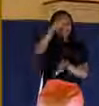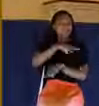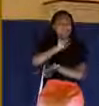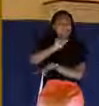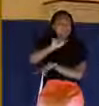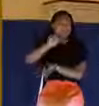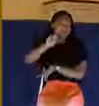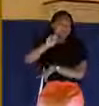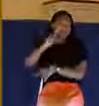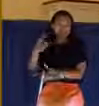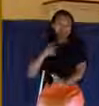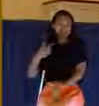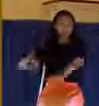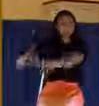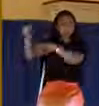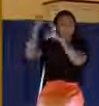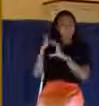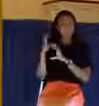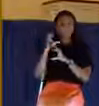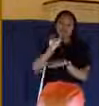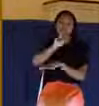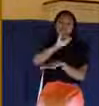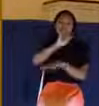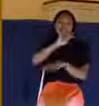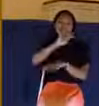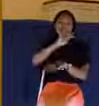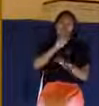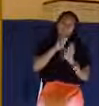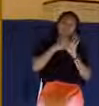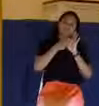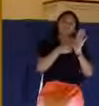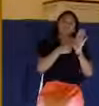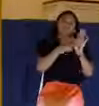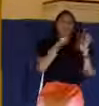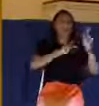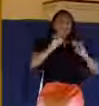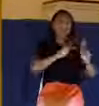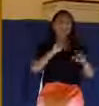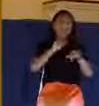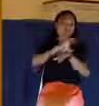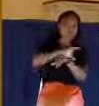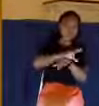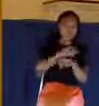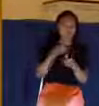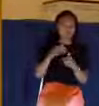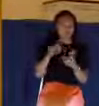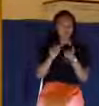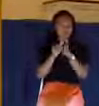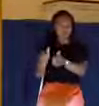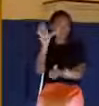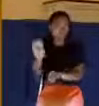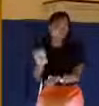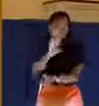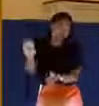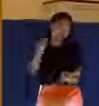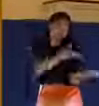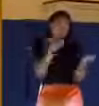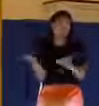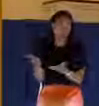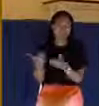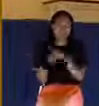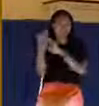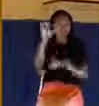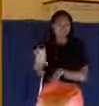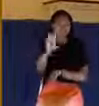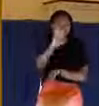Simon represents those who are compelled by the cross. But then there's a third group, the thieves. Notice what happens as Jesus is walking to